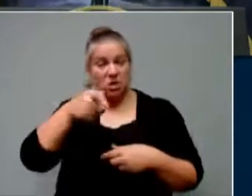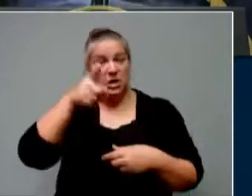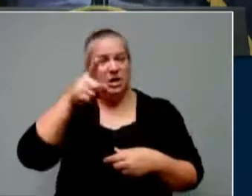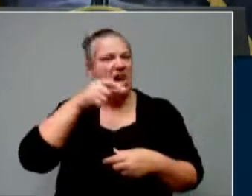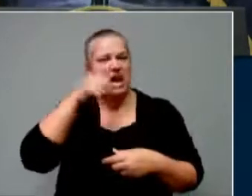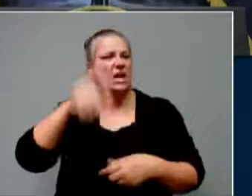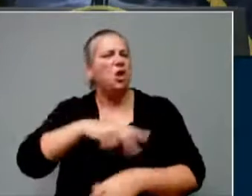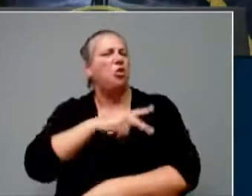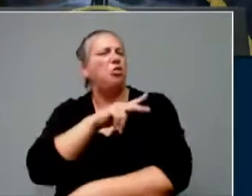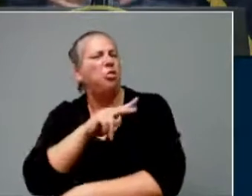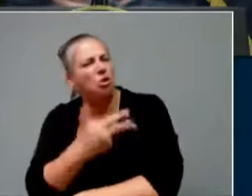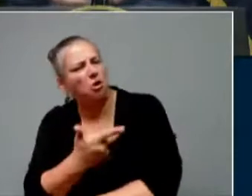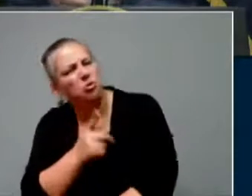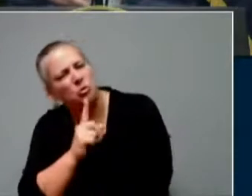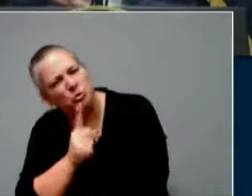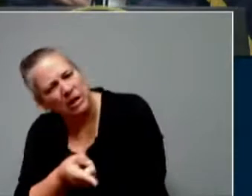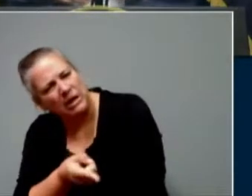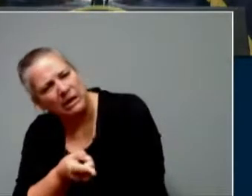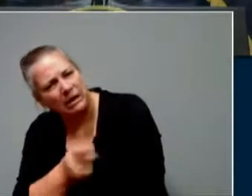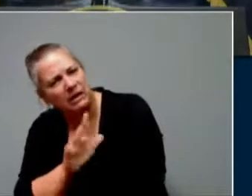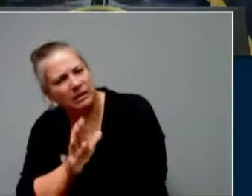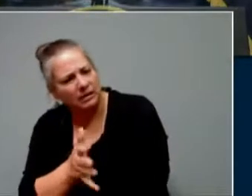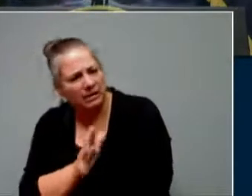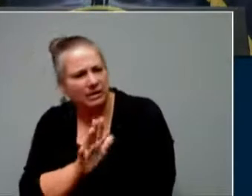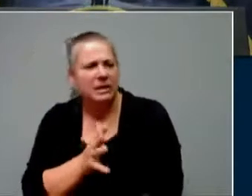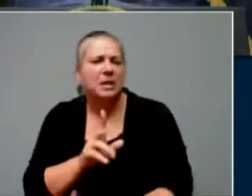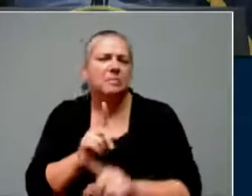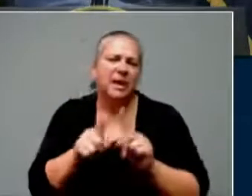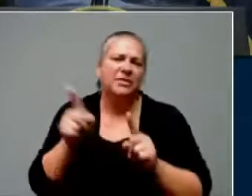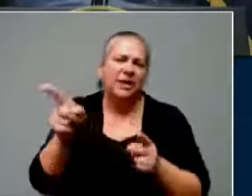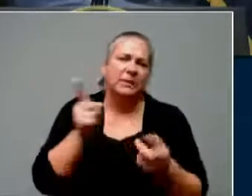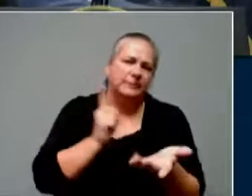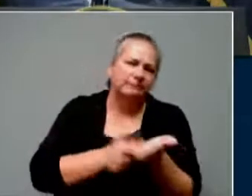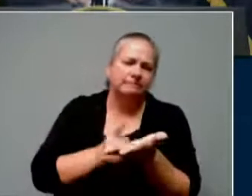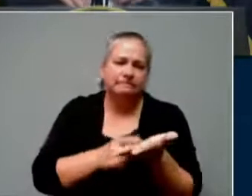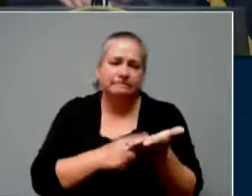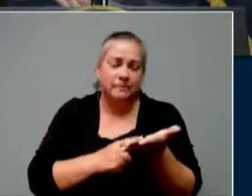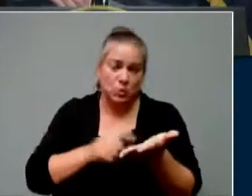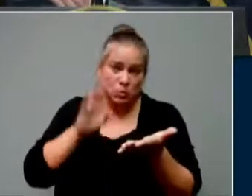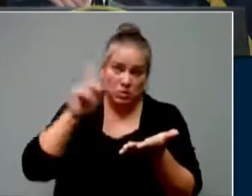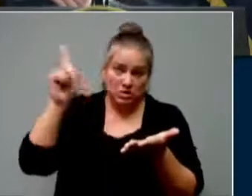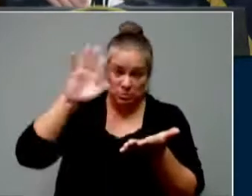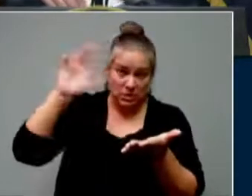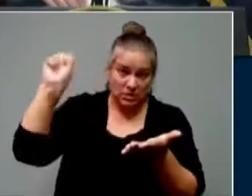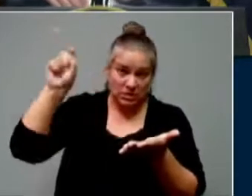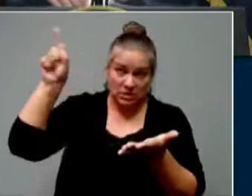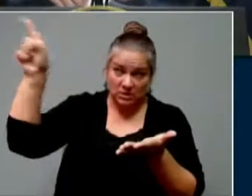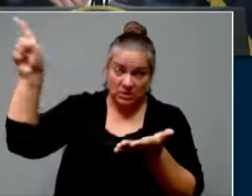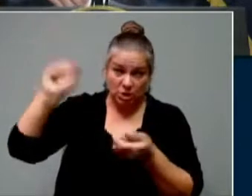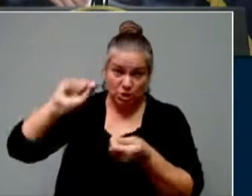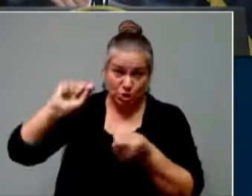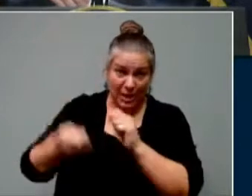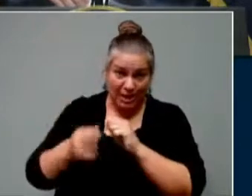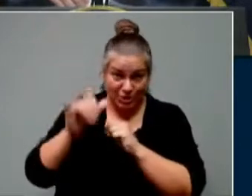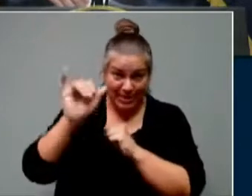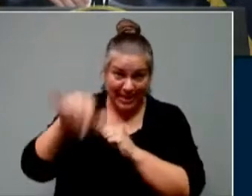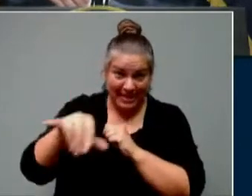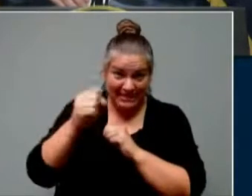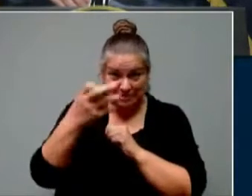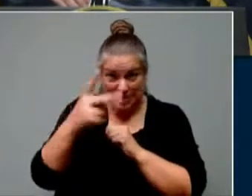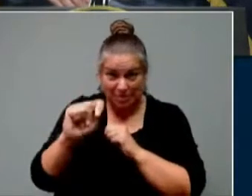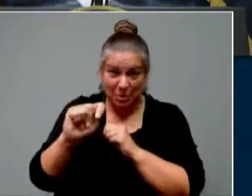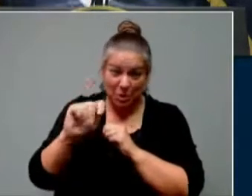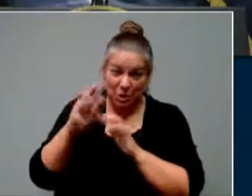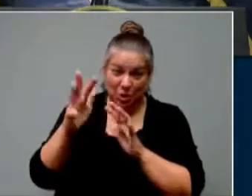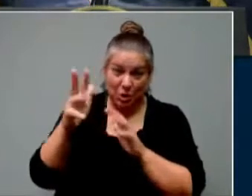do. There's some talk about whether the Biden administration will go forward and change the recommendations as early as September about a third dose